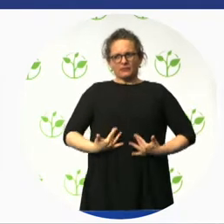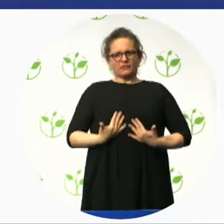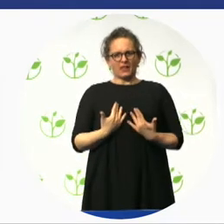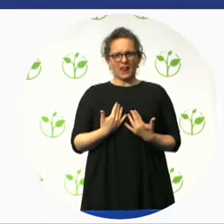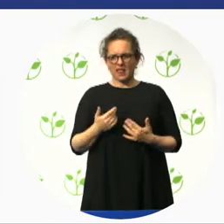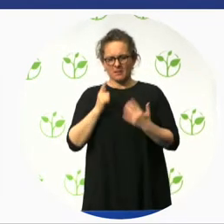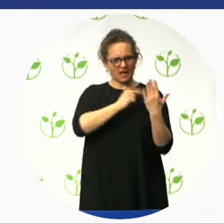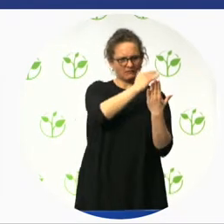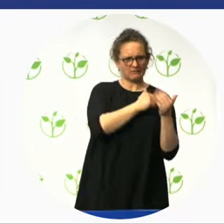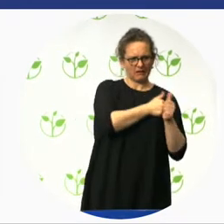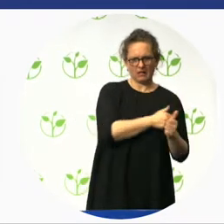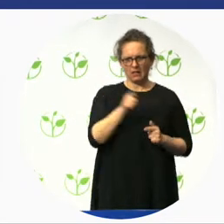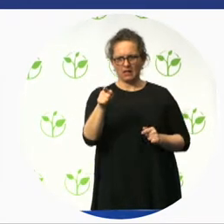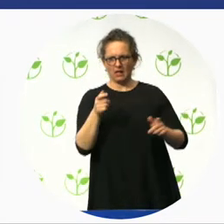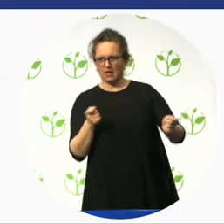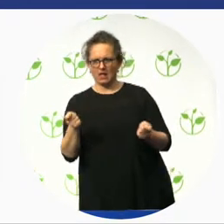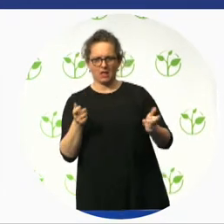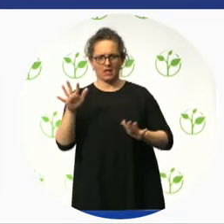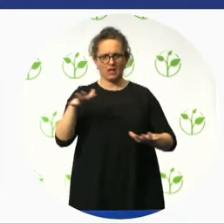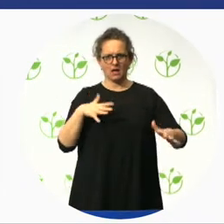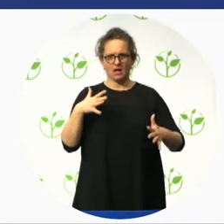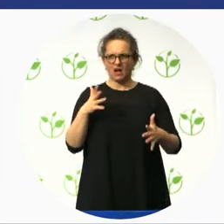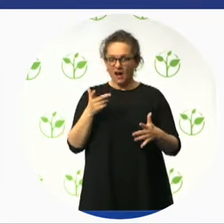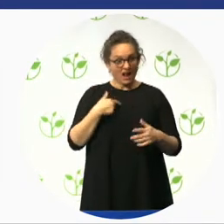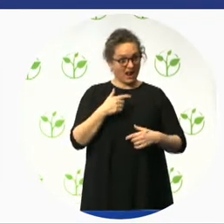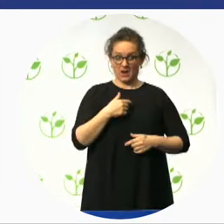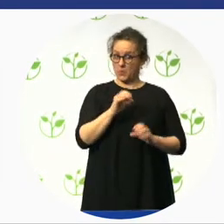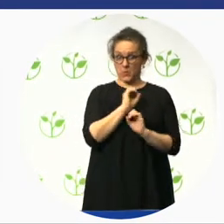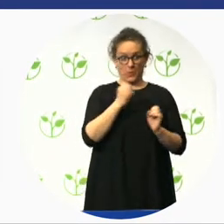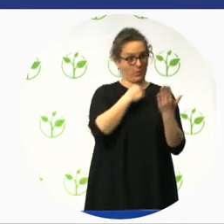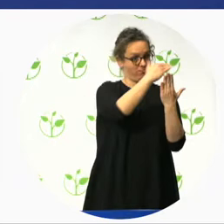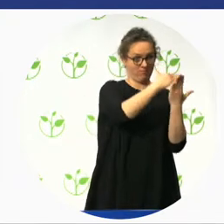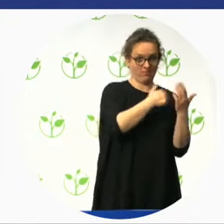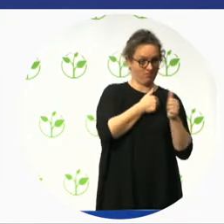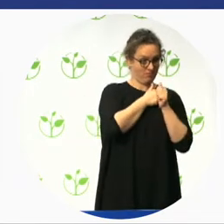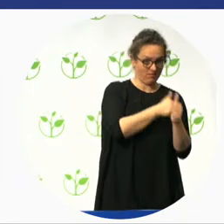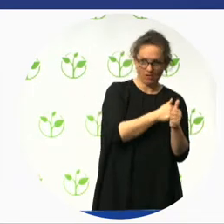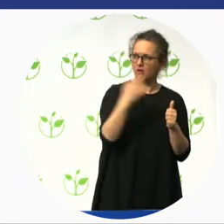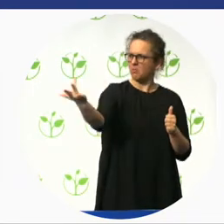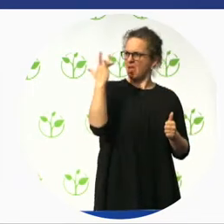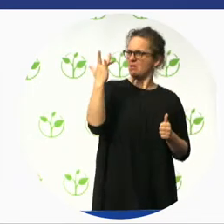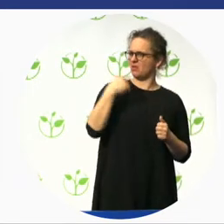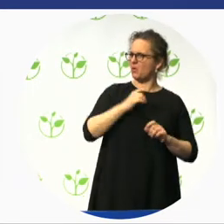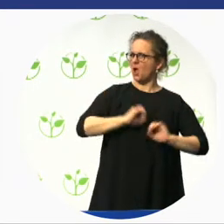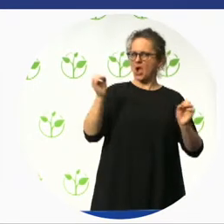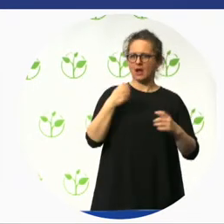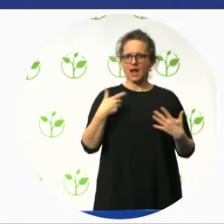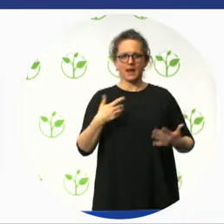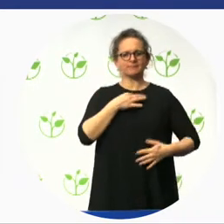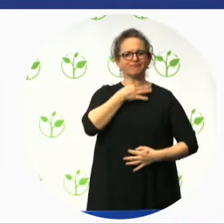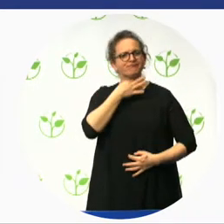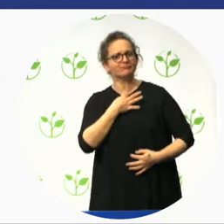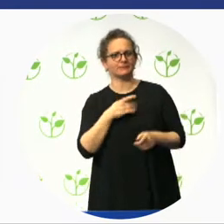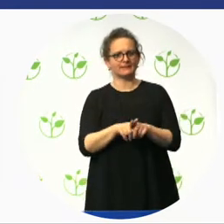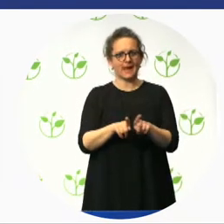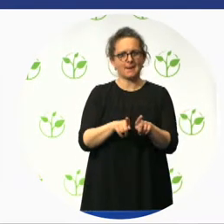backlash. So we keep this component of confidentiality and the ability to share results at the discretion of the